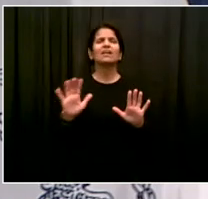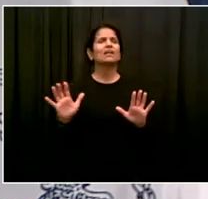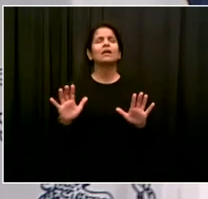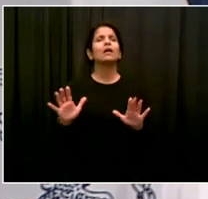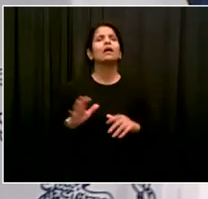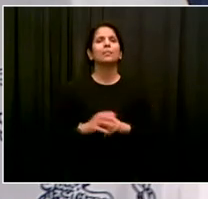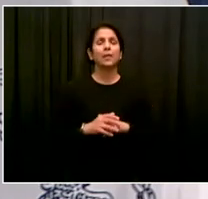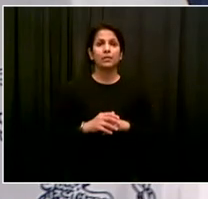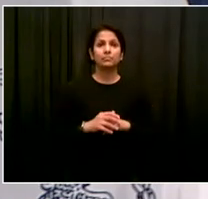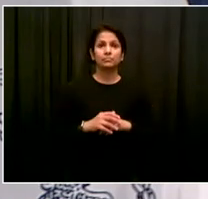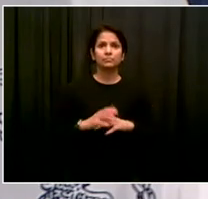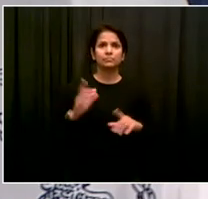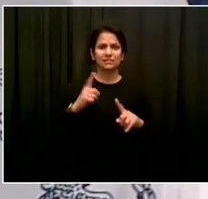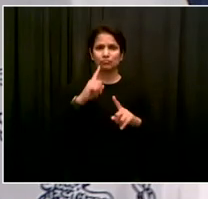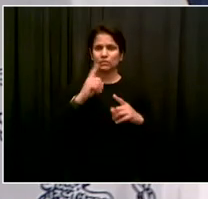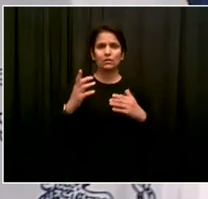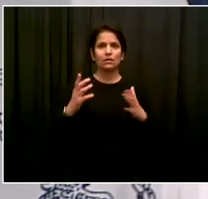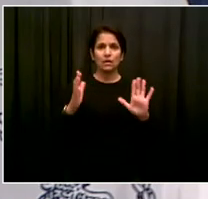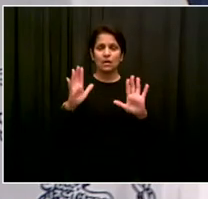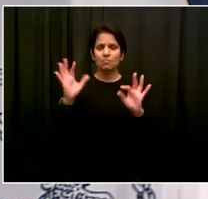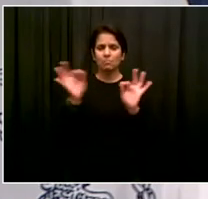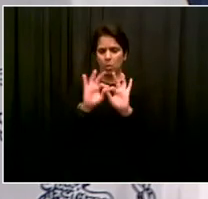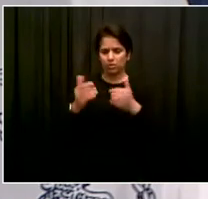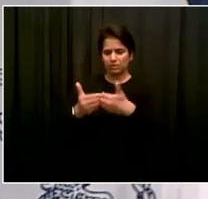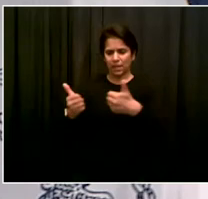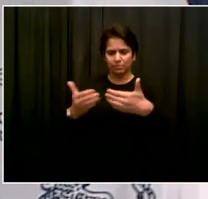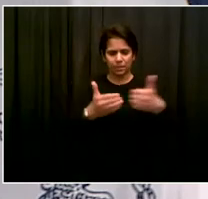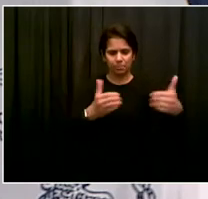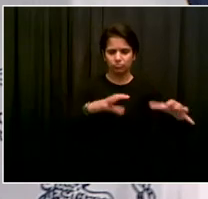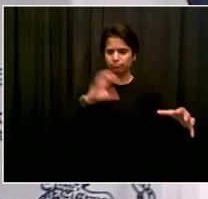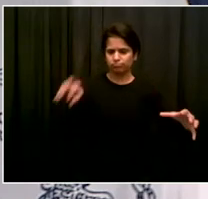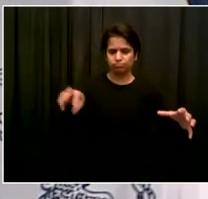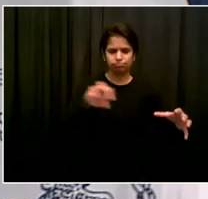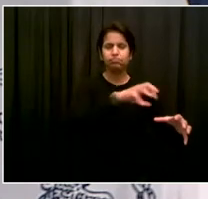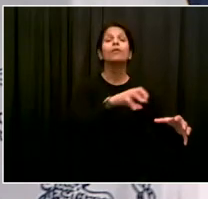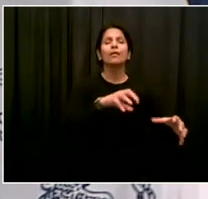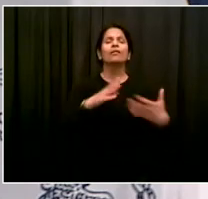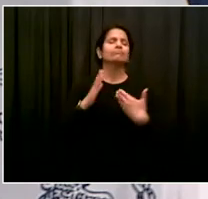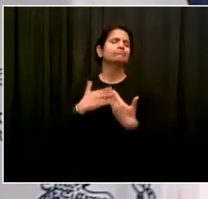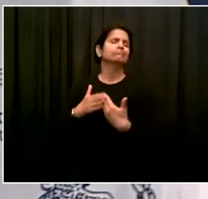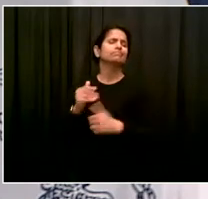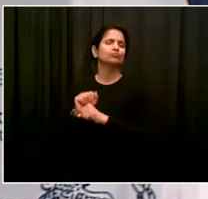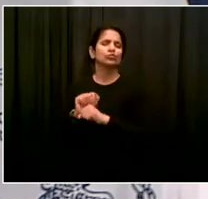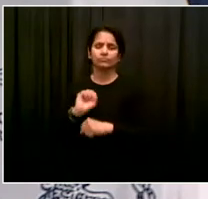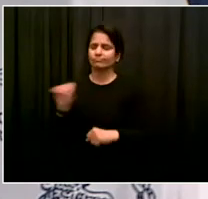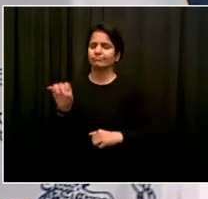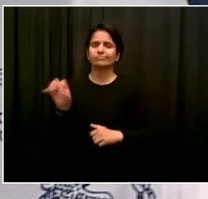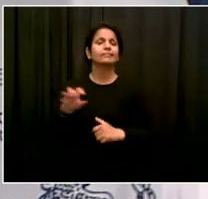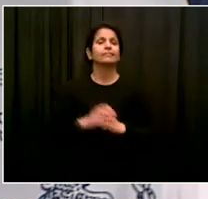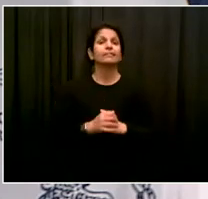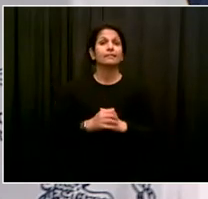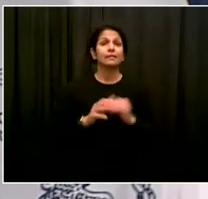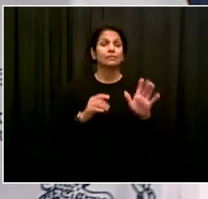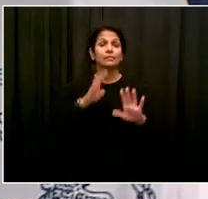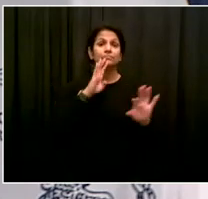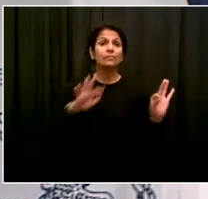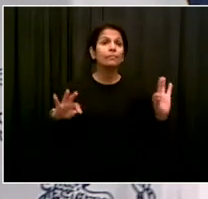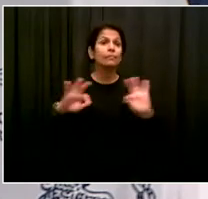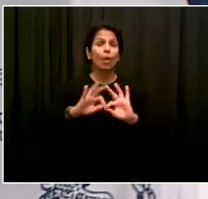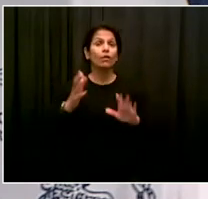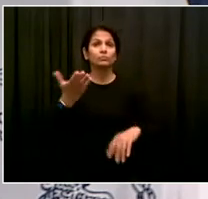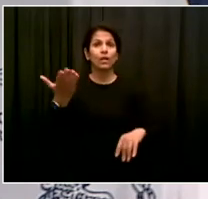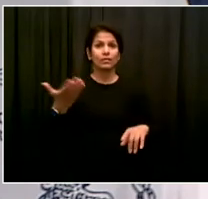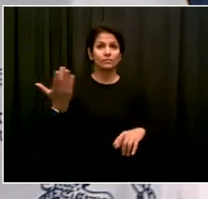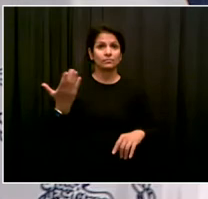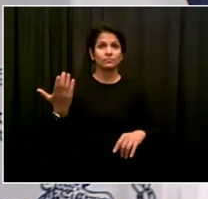for the goal of zero waste to landfill. We've just got to figure out the way to implement it citywide in a way that'll